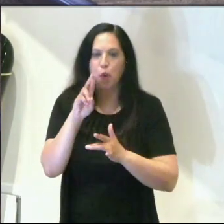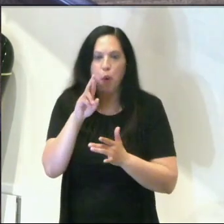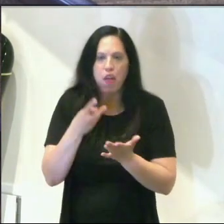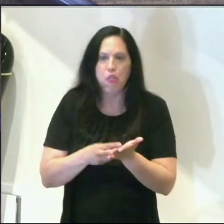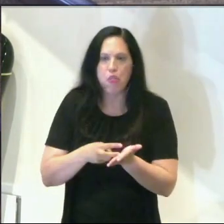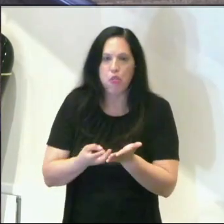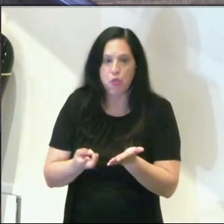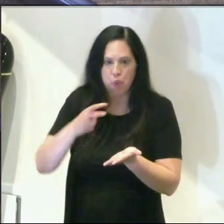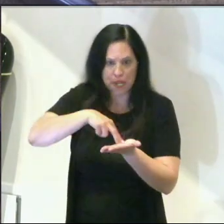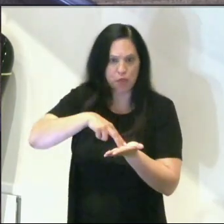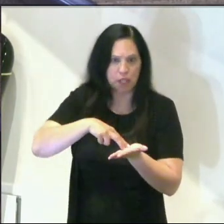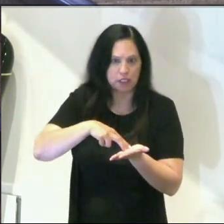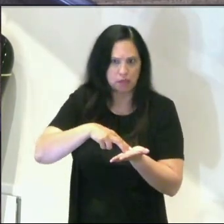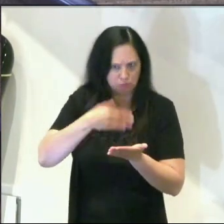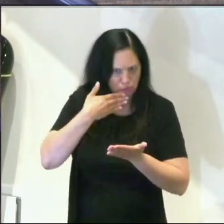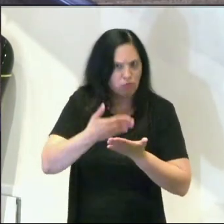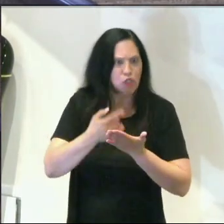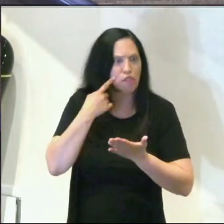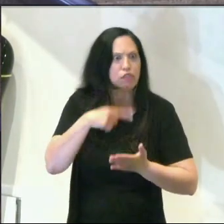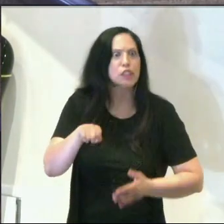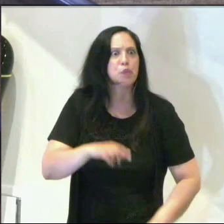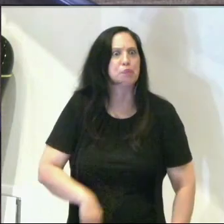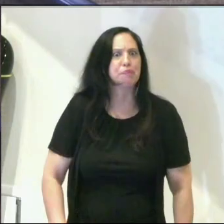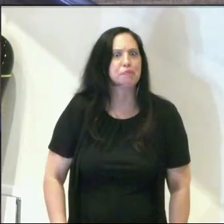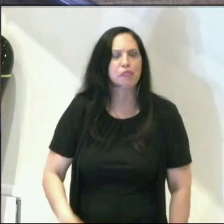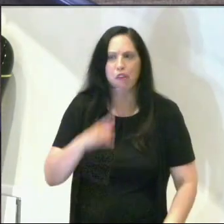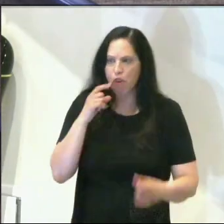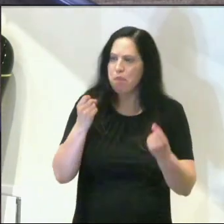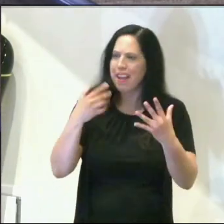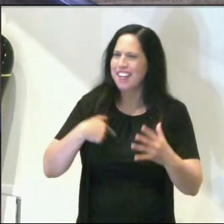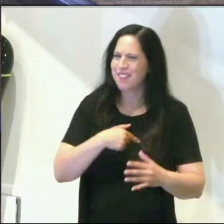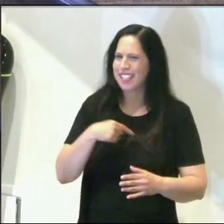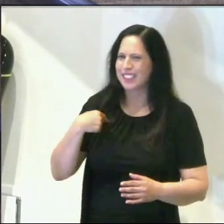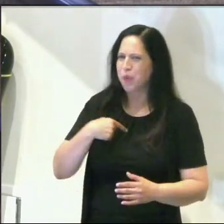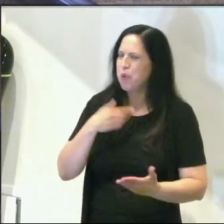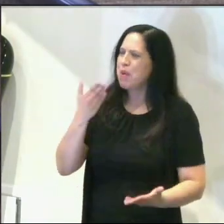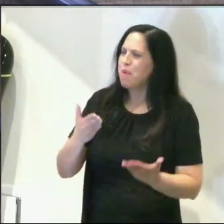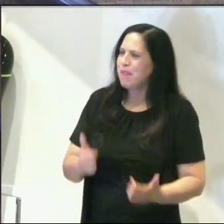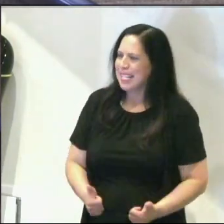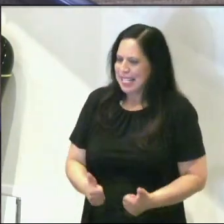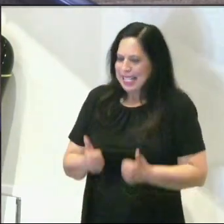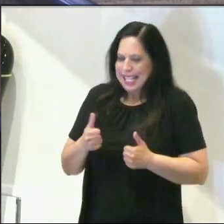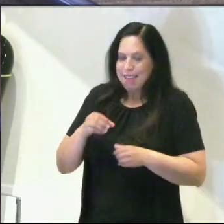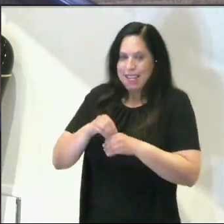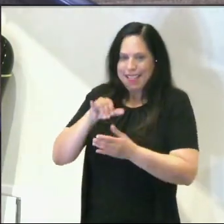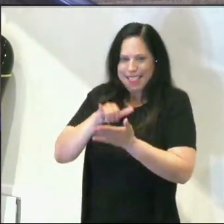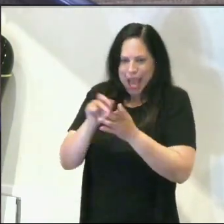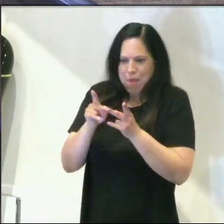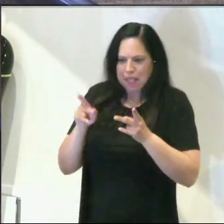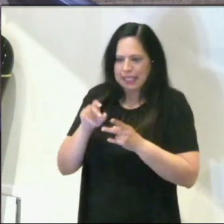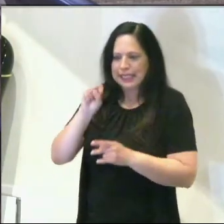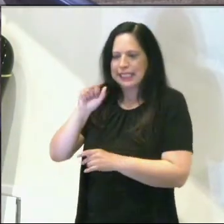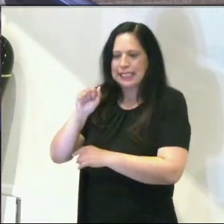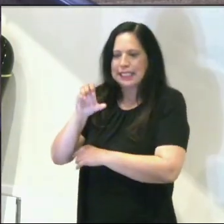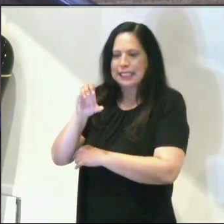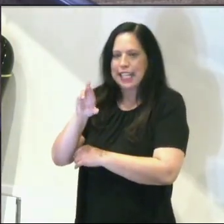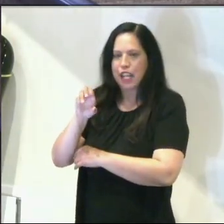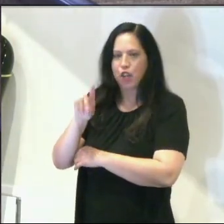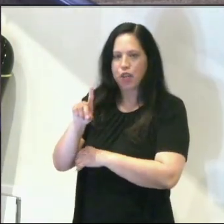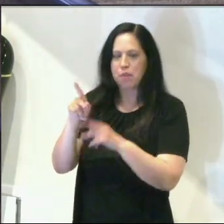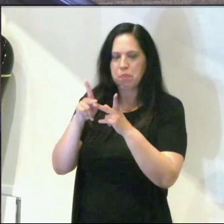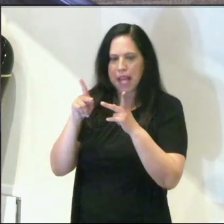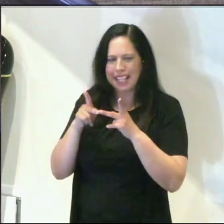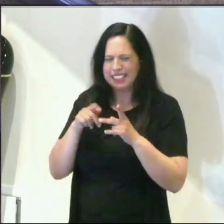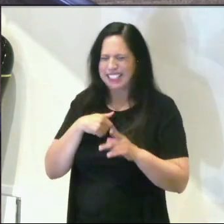Good for you. But for many of us, we've probably lived in that sacred space. I'm not sure this whole Jesus